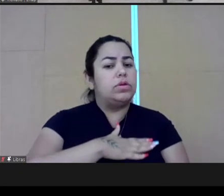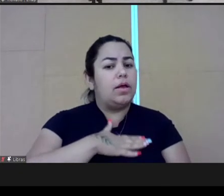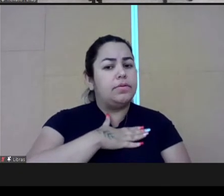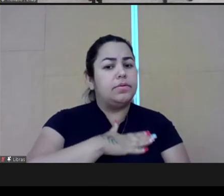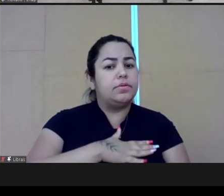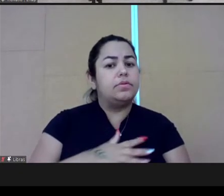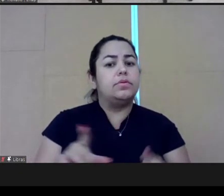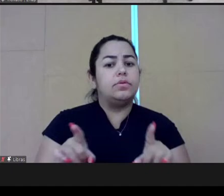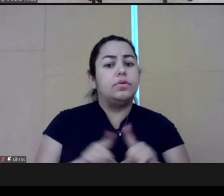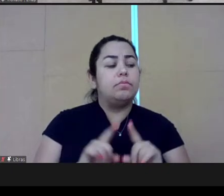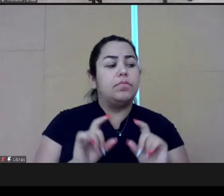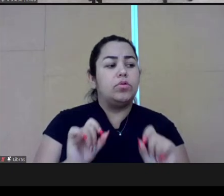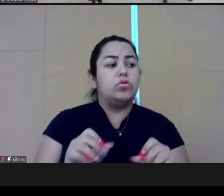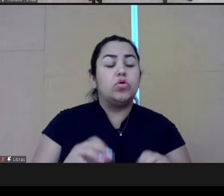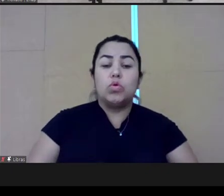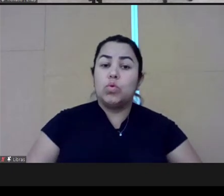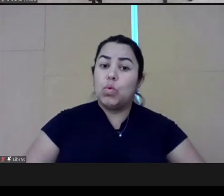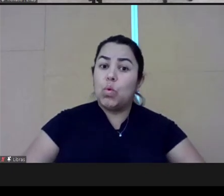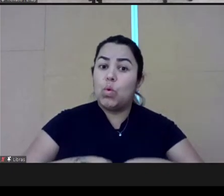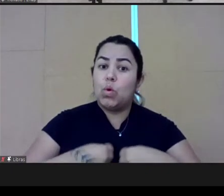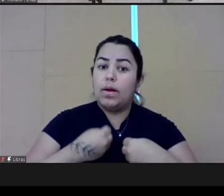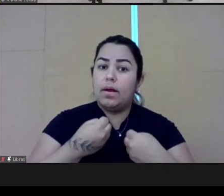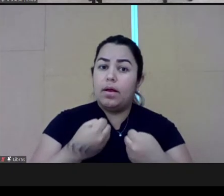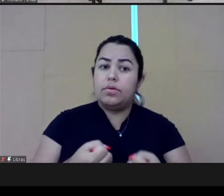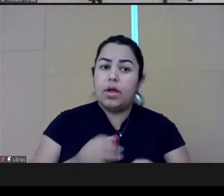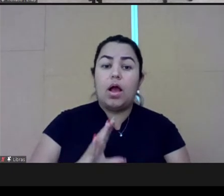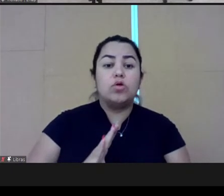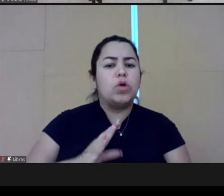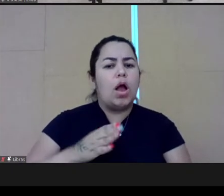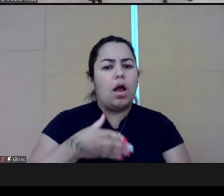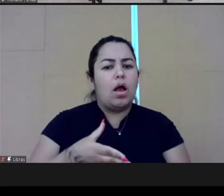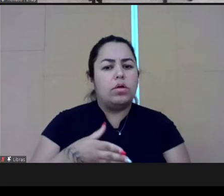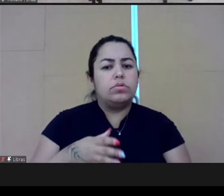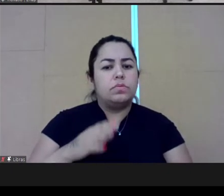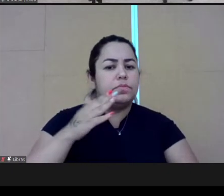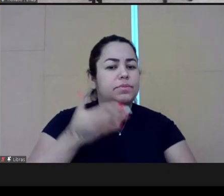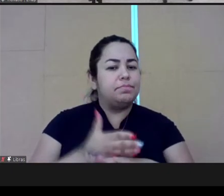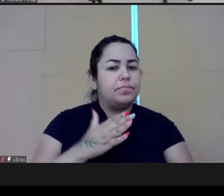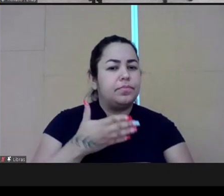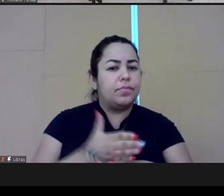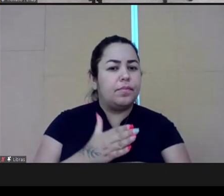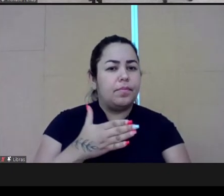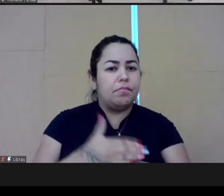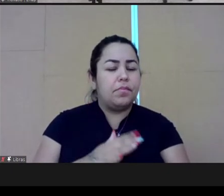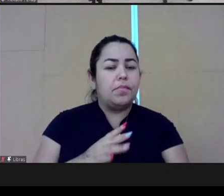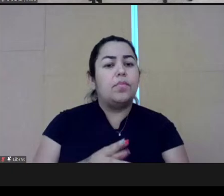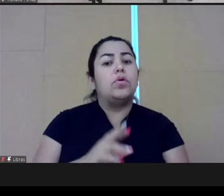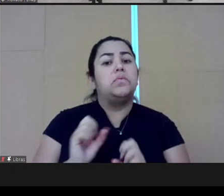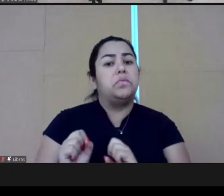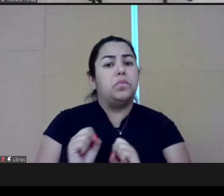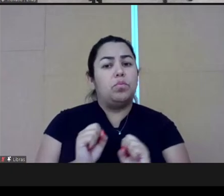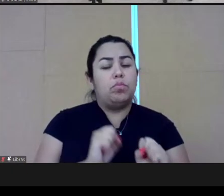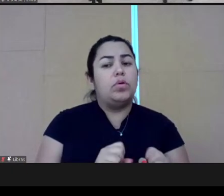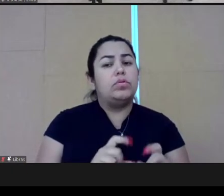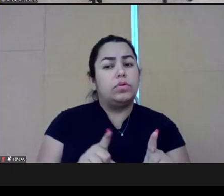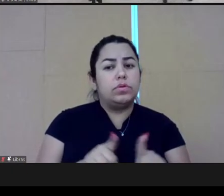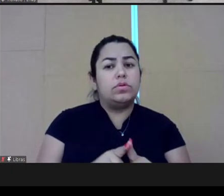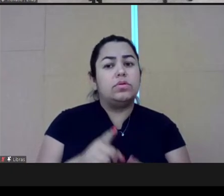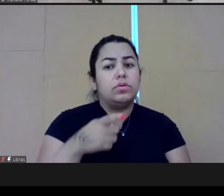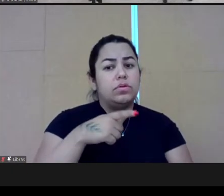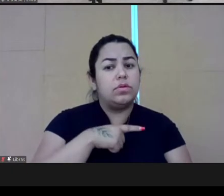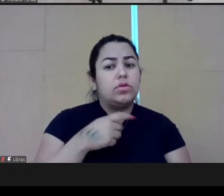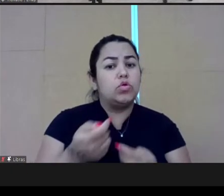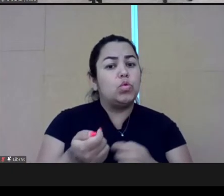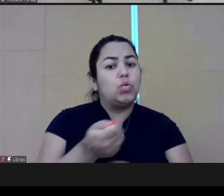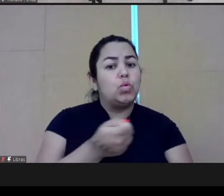reflect on how you can use your own span of control to make progress on